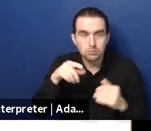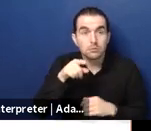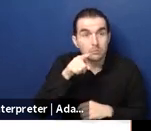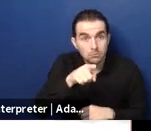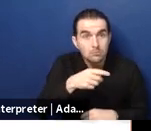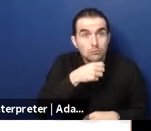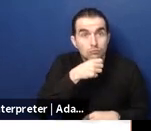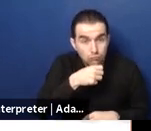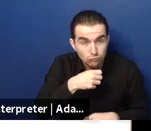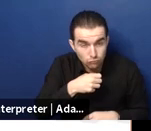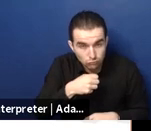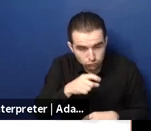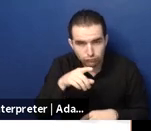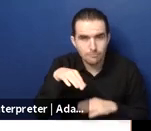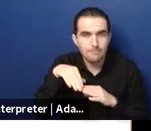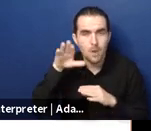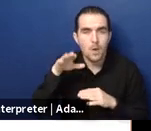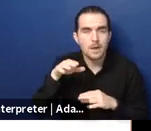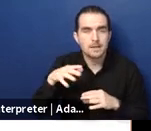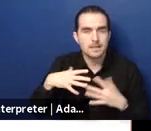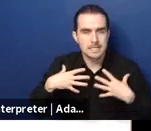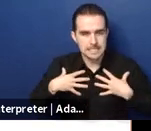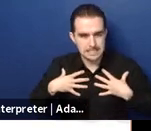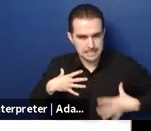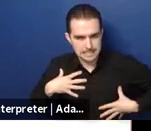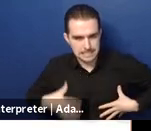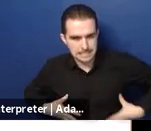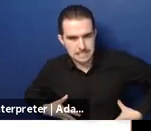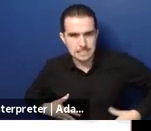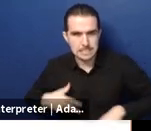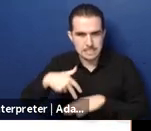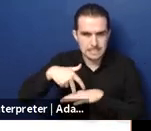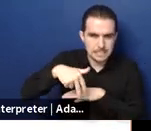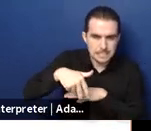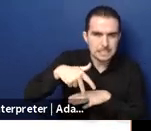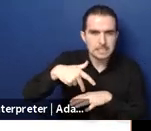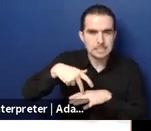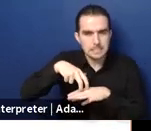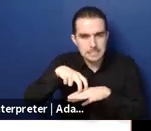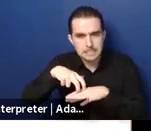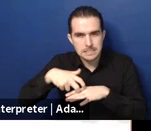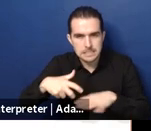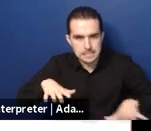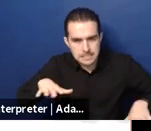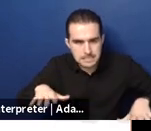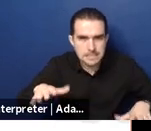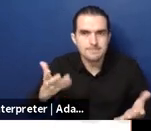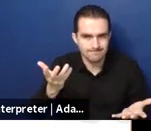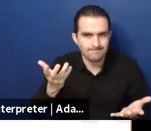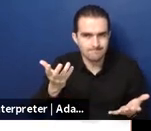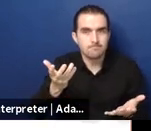next of course nothing comes with the only um positive size there are some challenges too